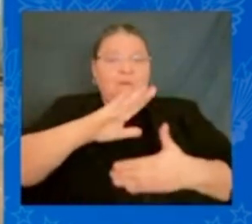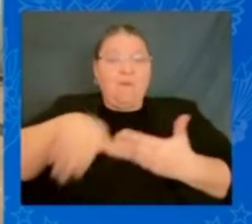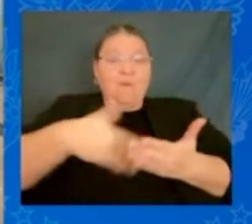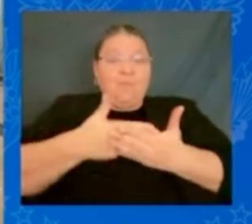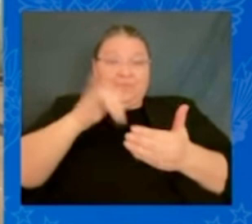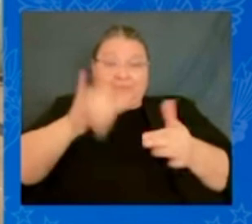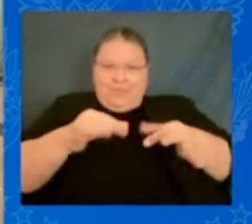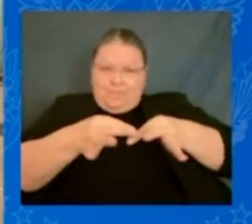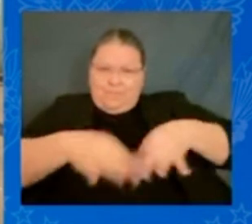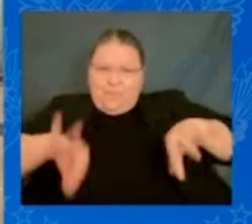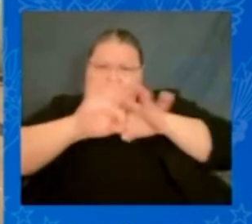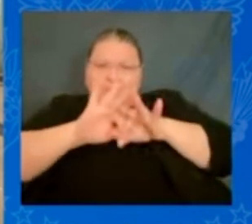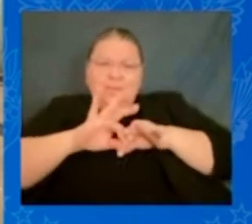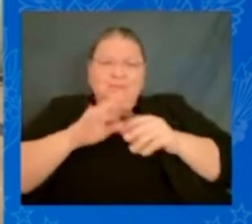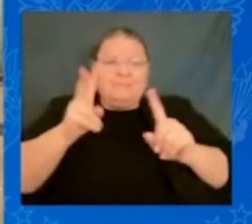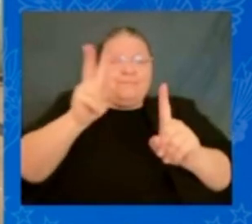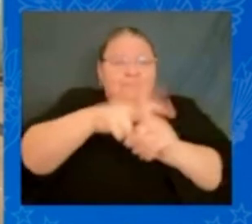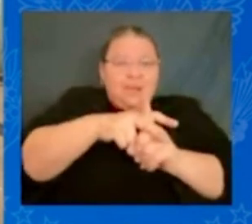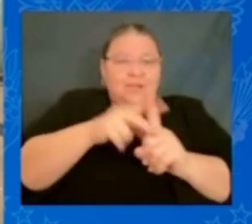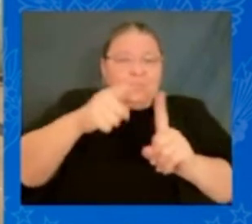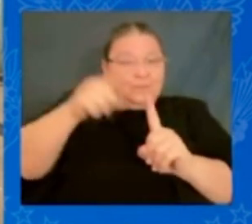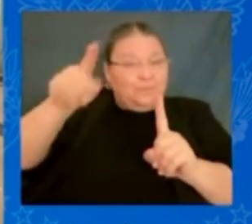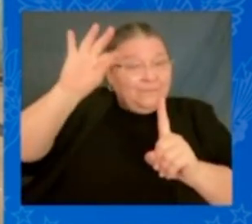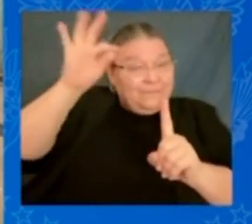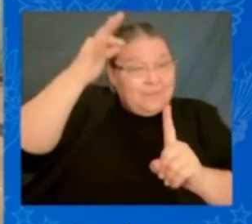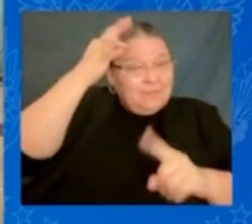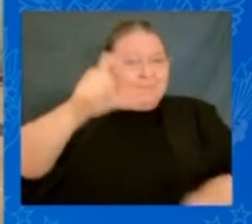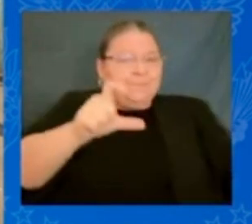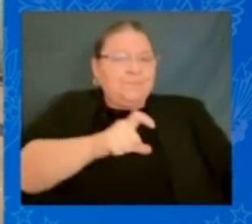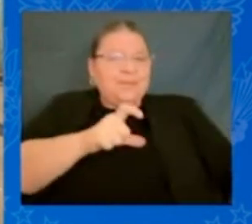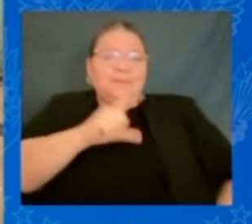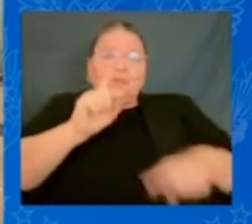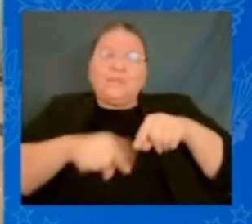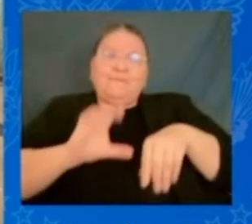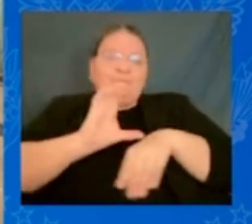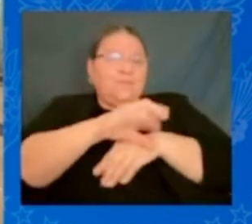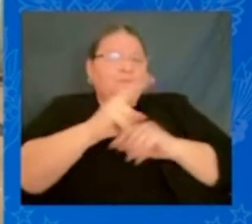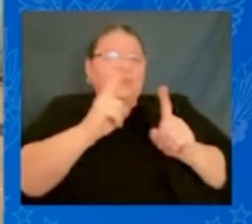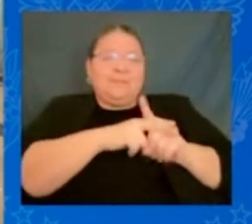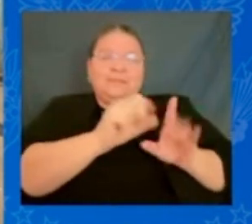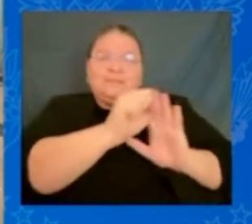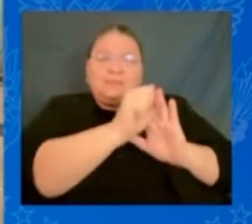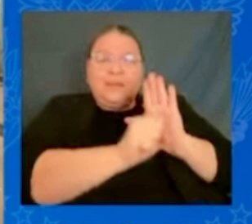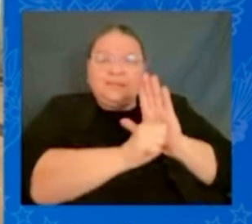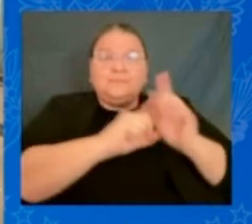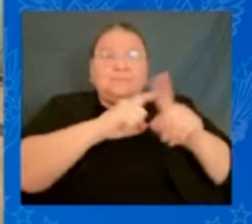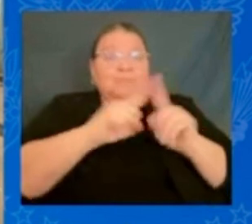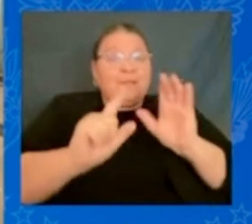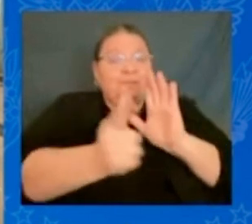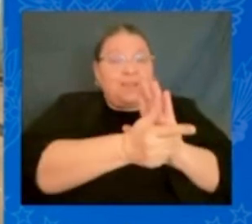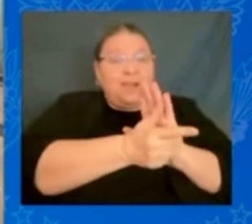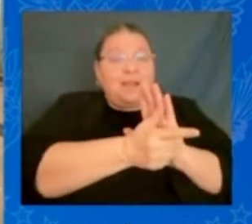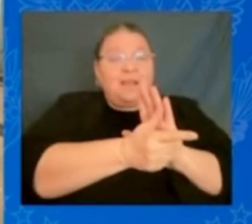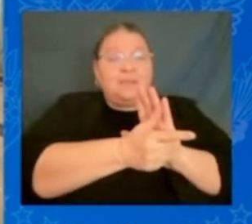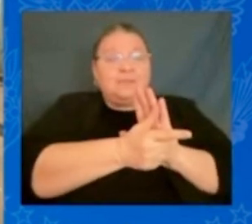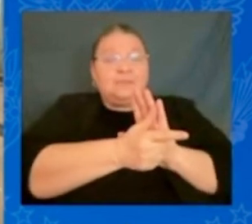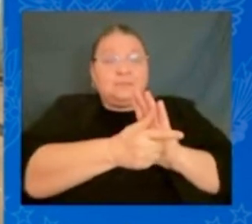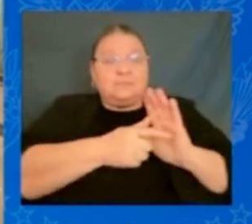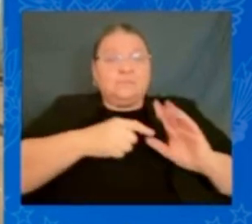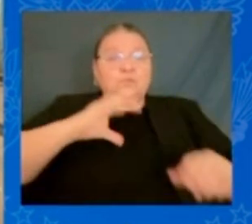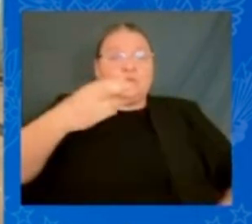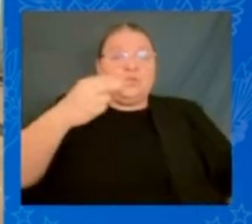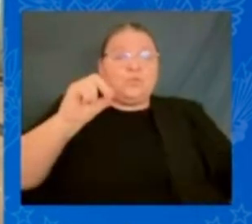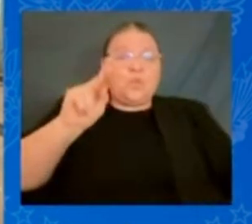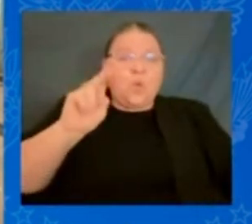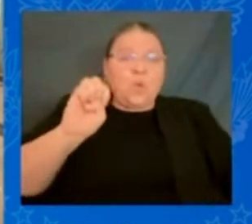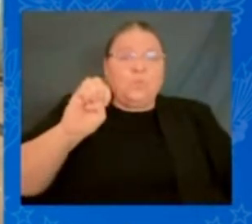federal law enforcement. I couldn't make it to states banning chokeholds, greatly restricting no-knock warrants, establishing a database